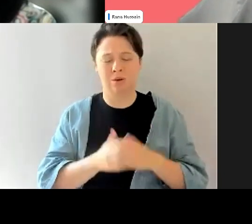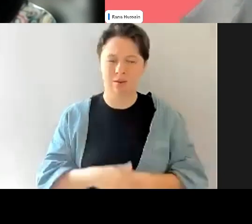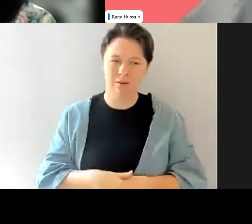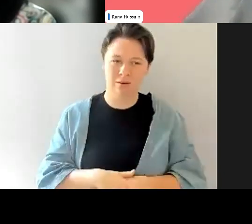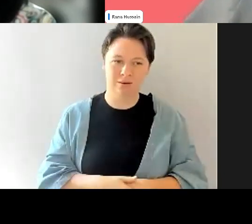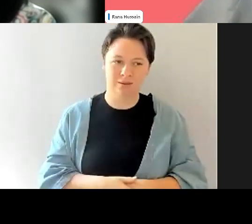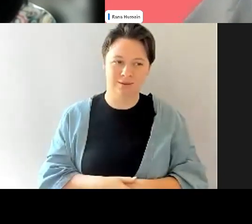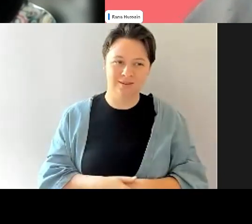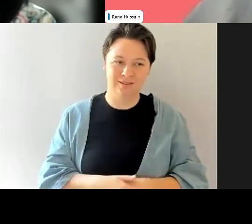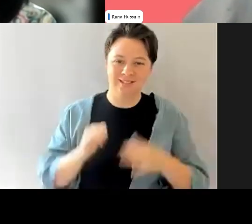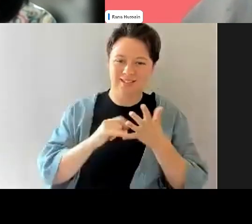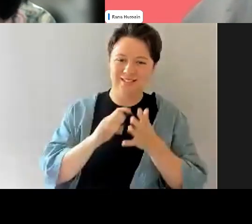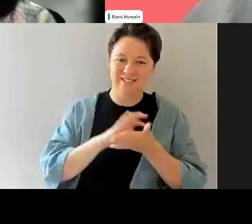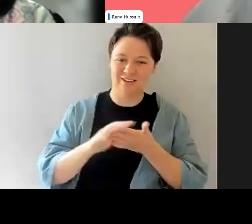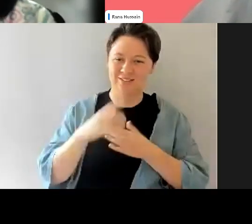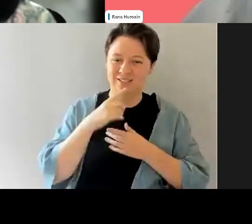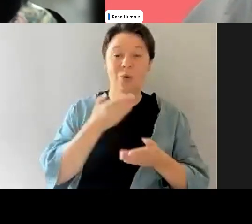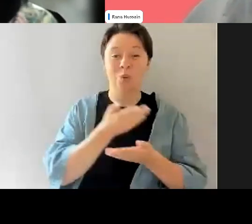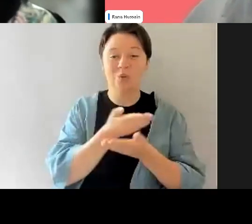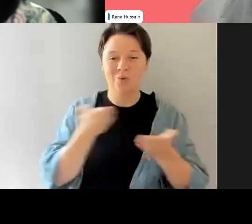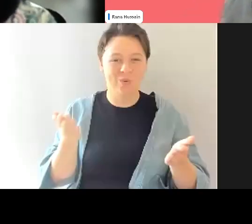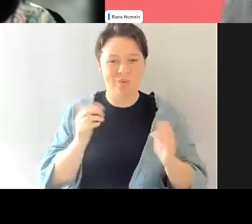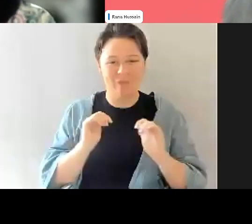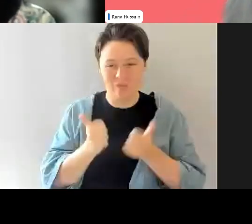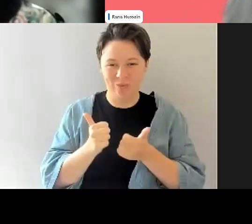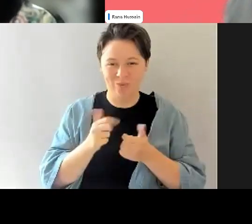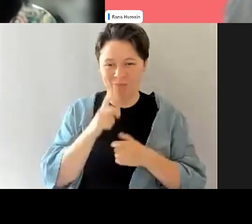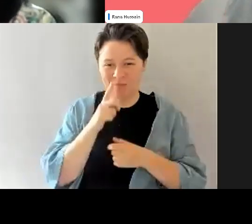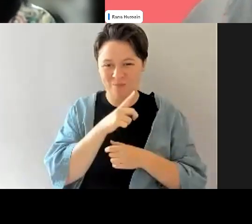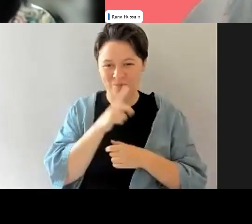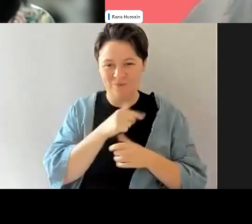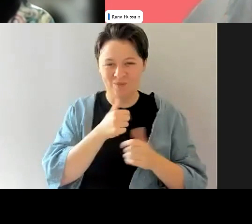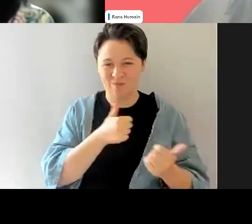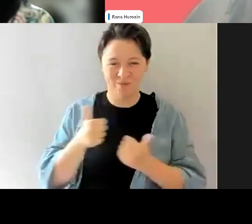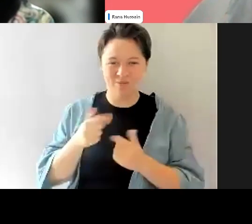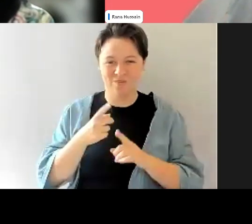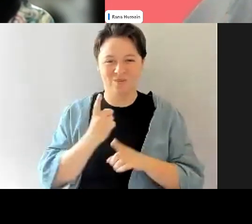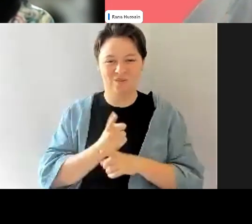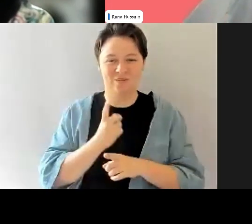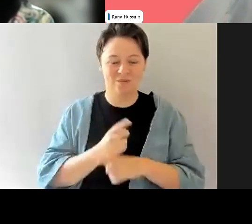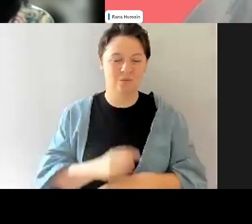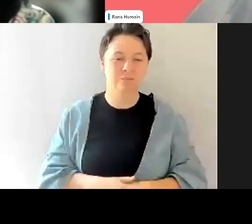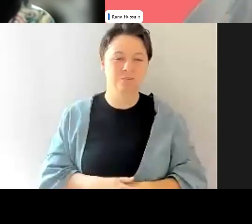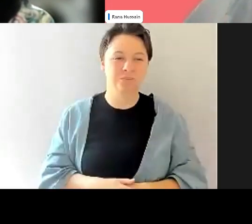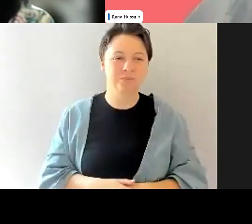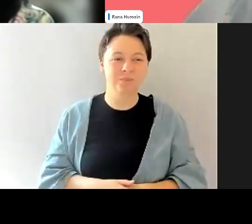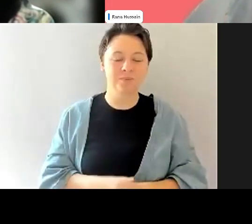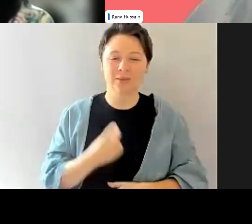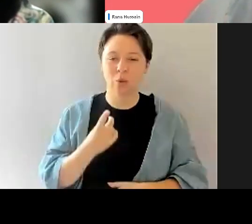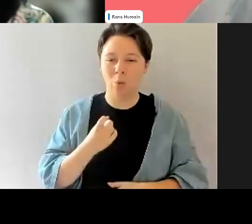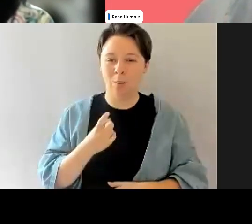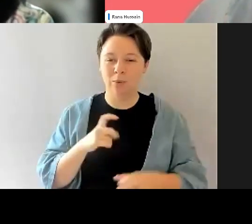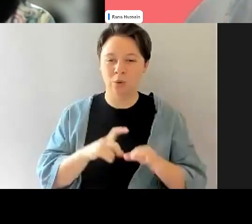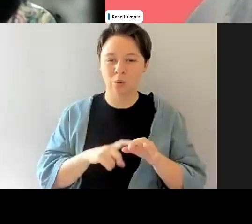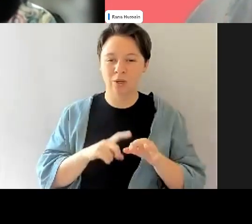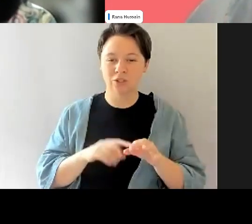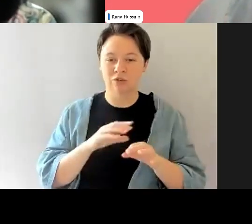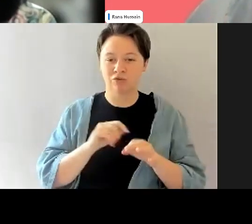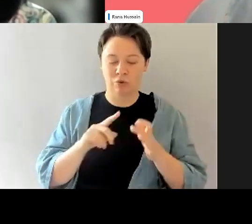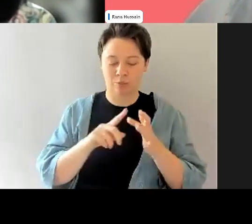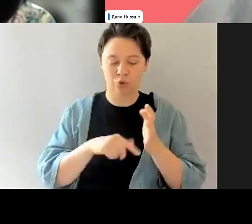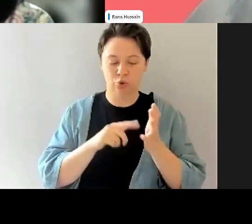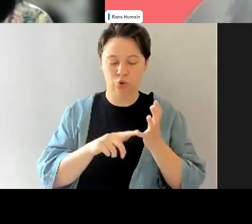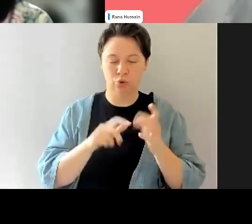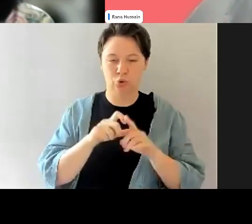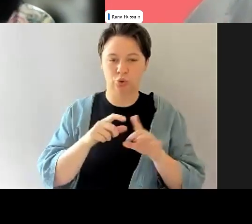You were all so good. Now there's, um, another question here from, from Judy Gal. So thank